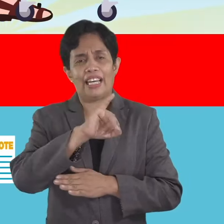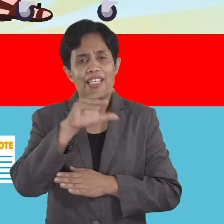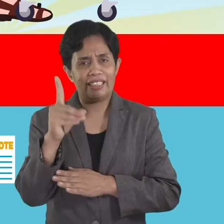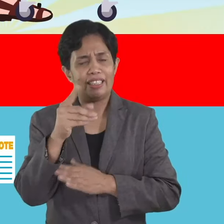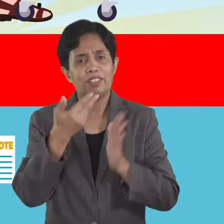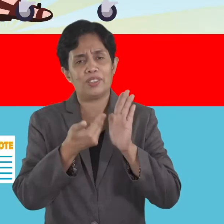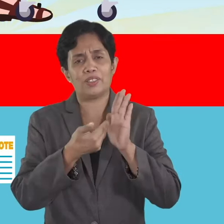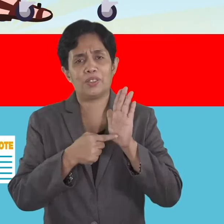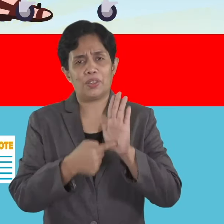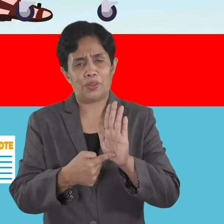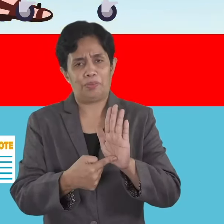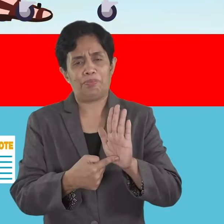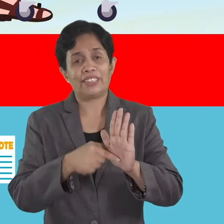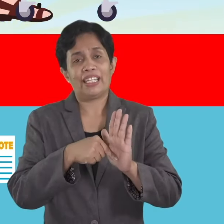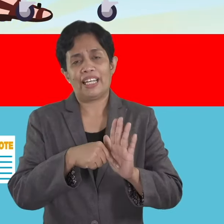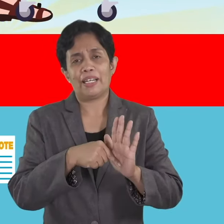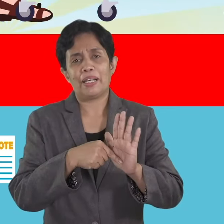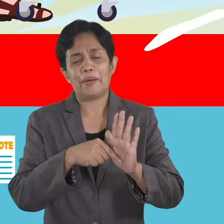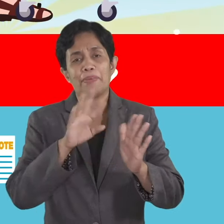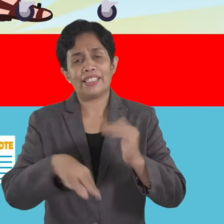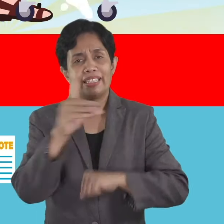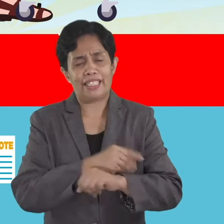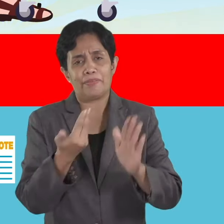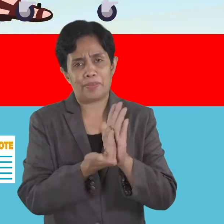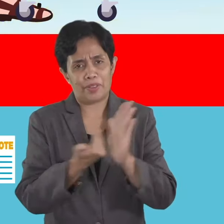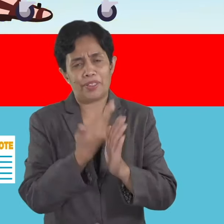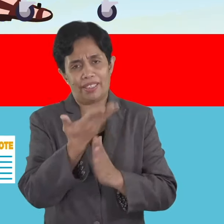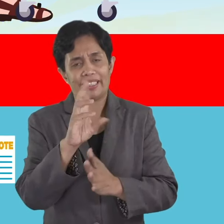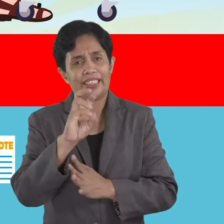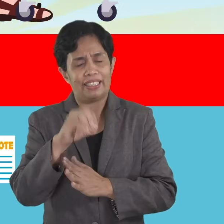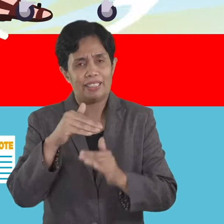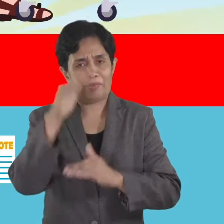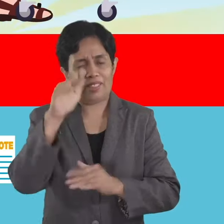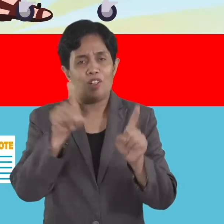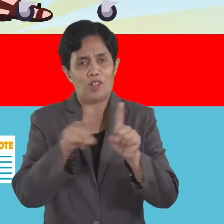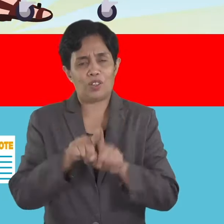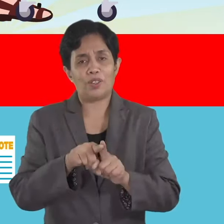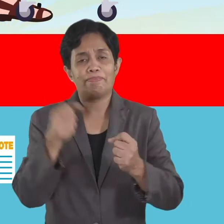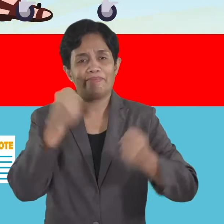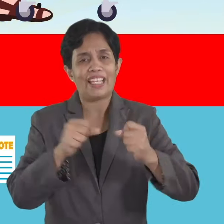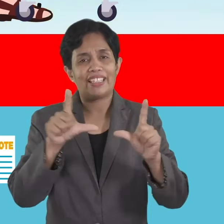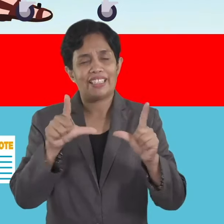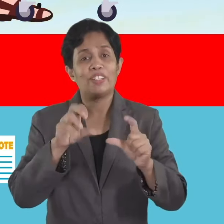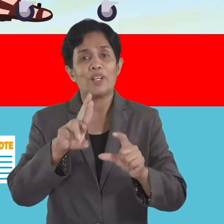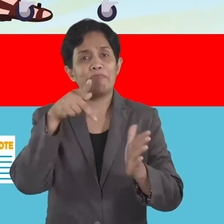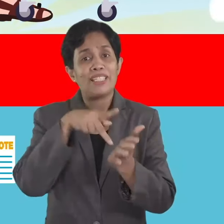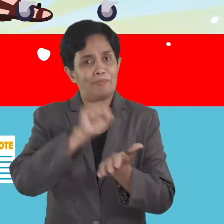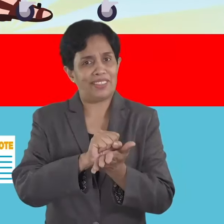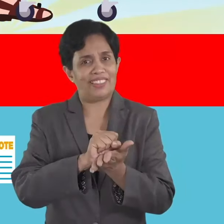showing your birth date as proof that you are 60 and above, such as a driver's license or a passport.